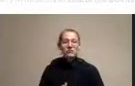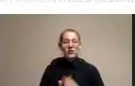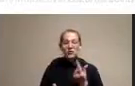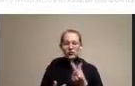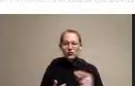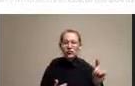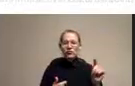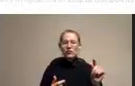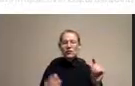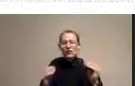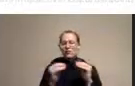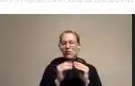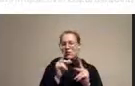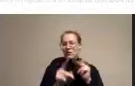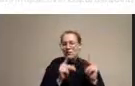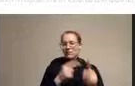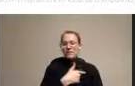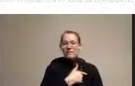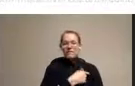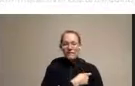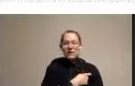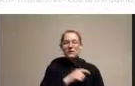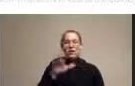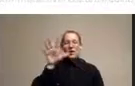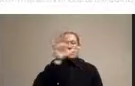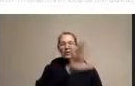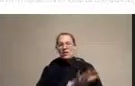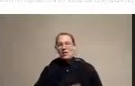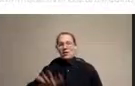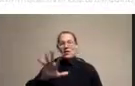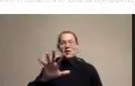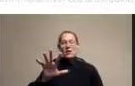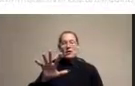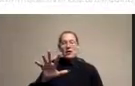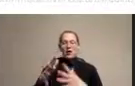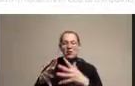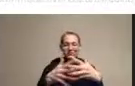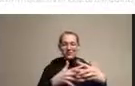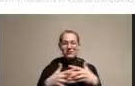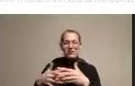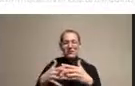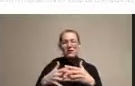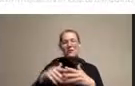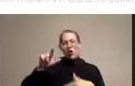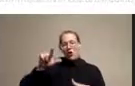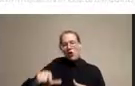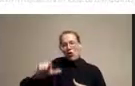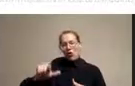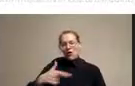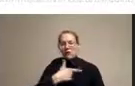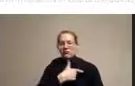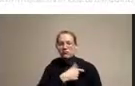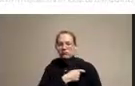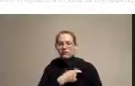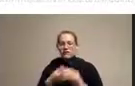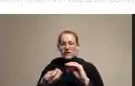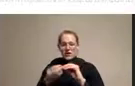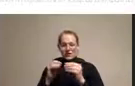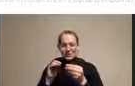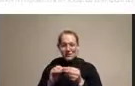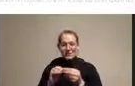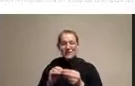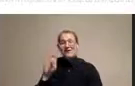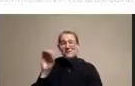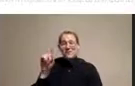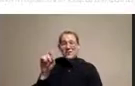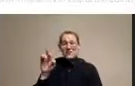vaccinated. And you see large parts of the country where it's actually the prevalence of vaccination is quite low. And when you take the same scale and apply it to boosters, you